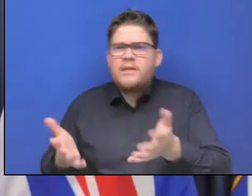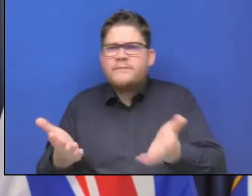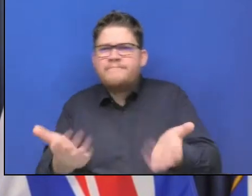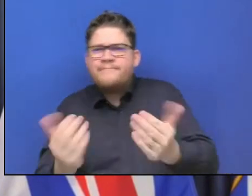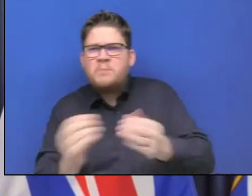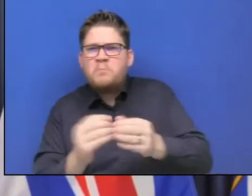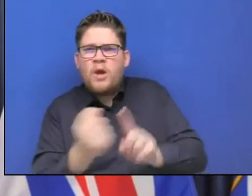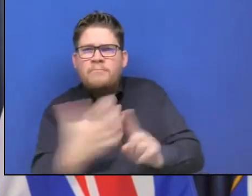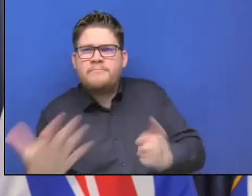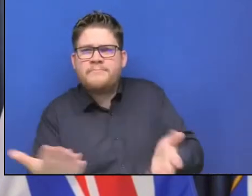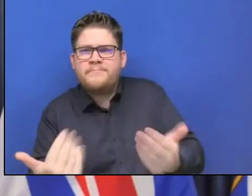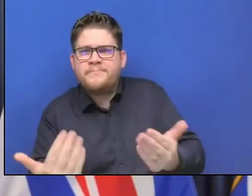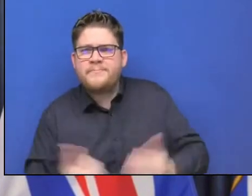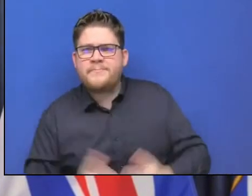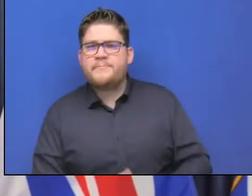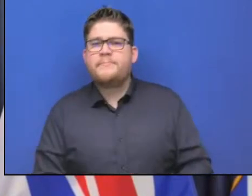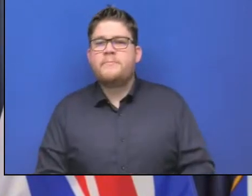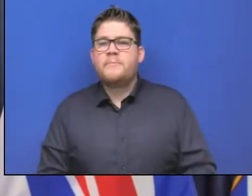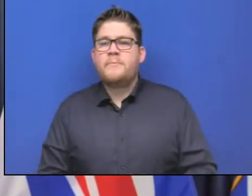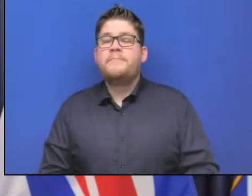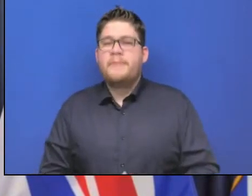And I can give you some examples.